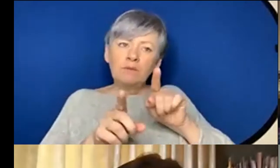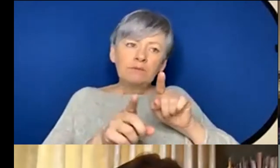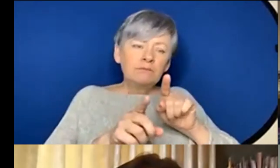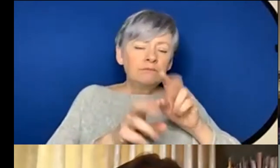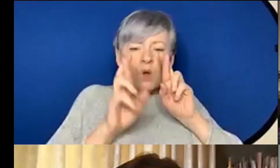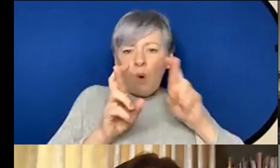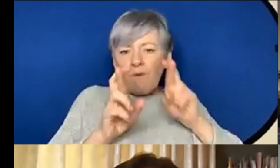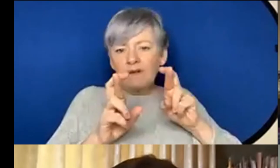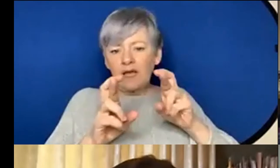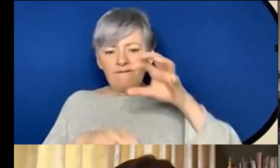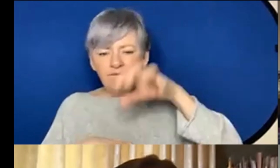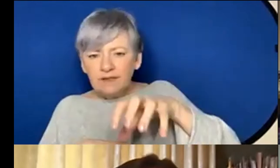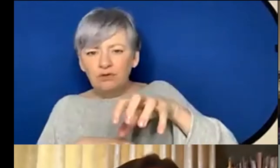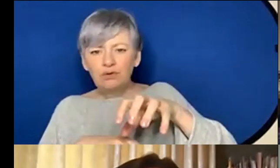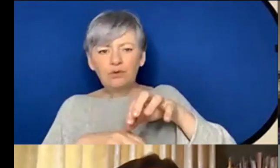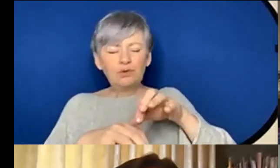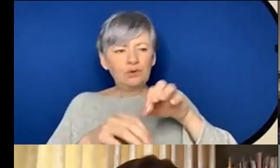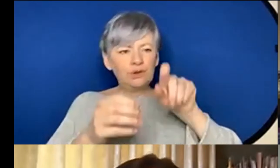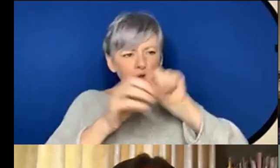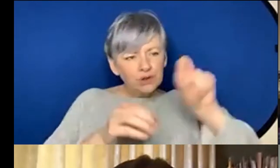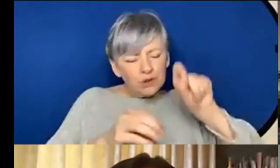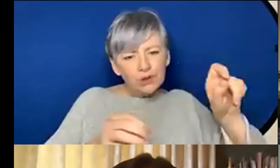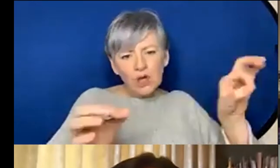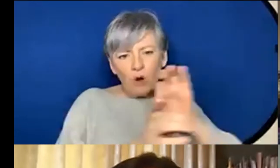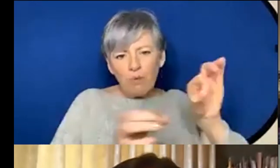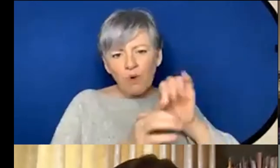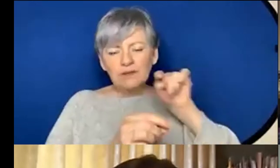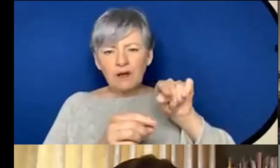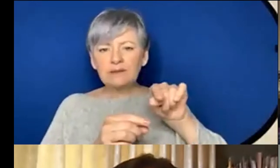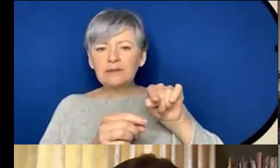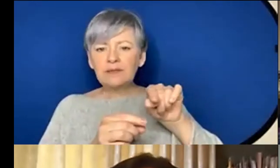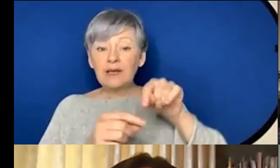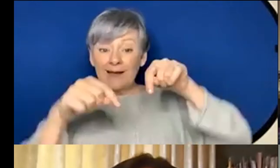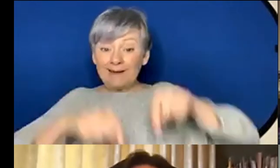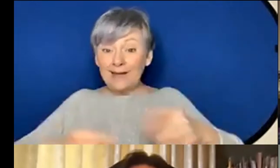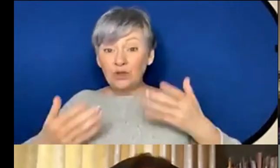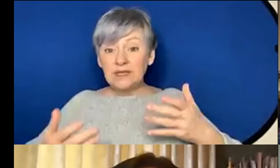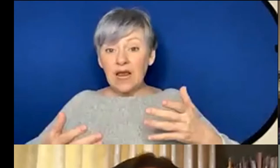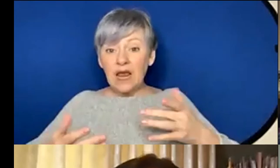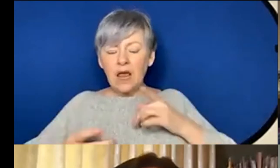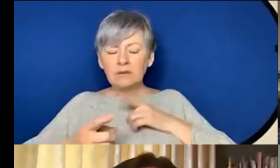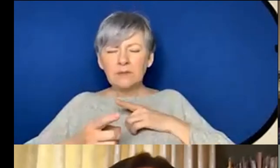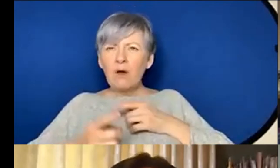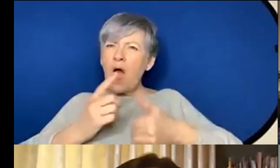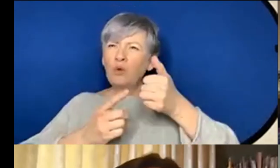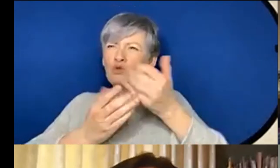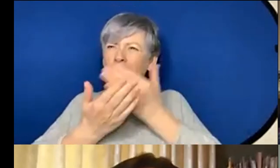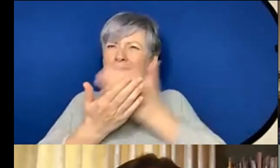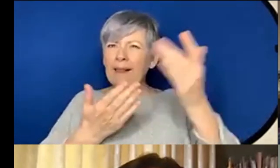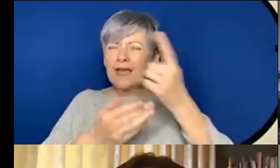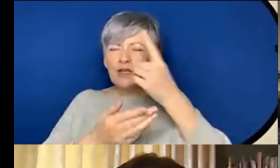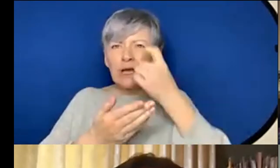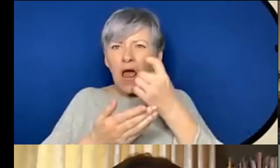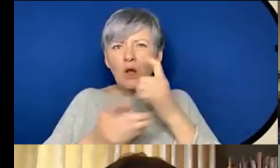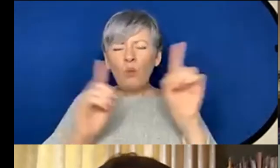uh organizations who are here today will think about that as well the idea of how do you try and be as clear as you can about what the possible options